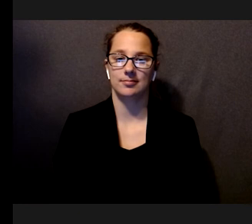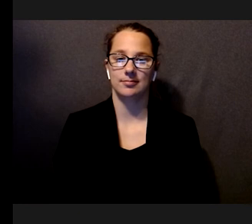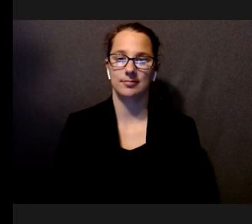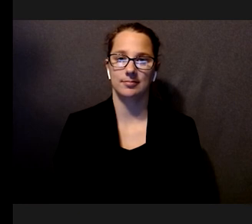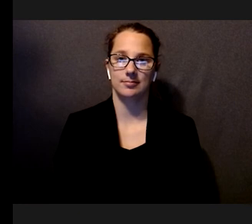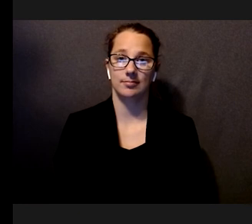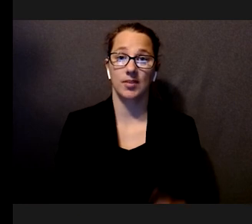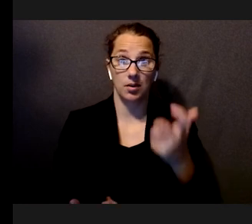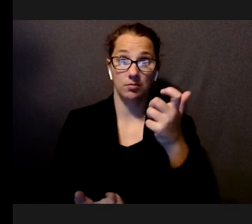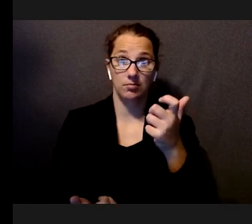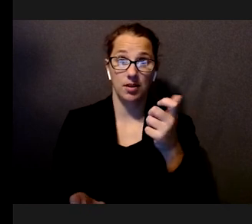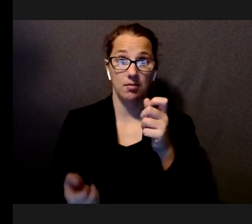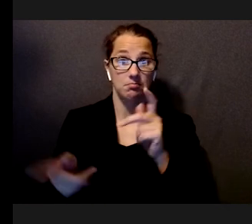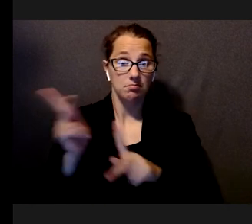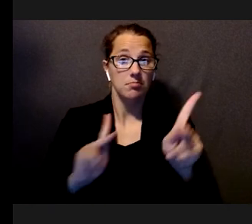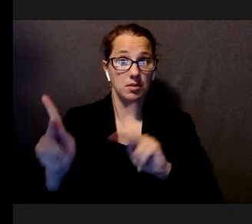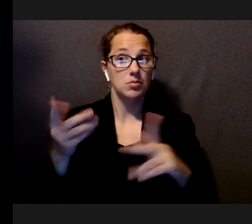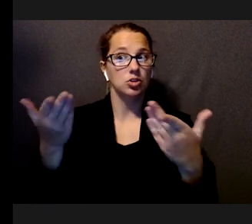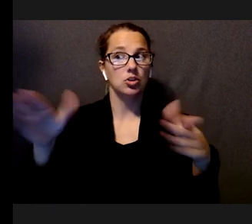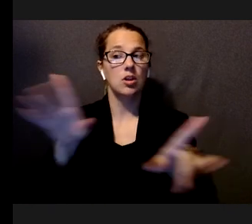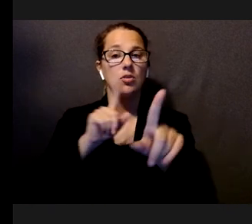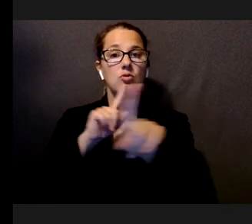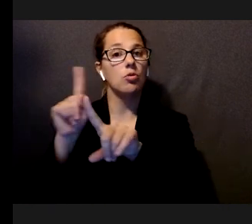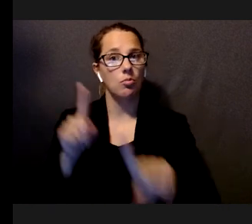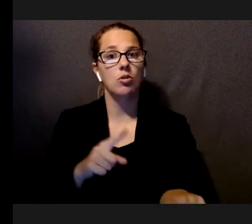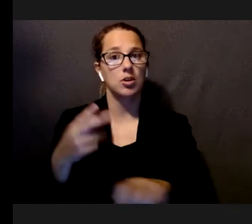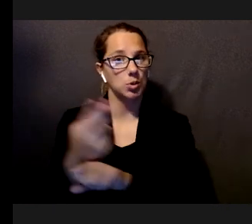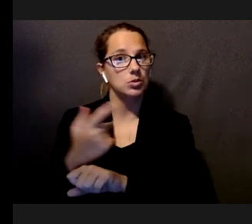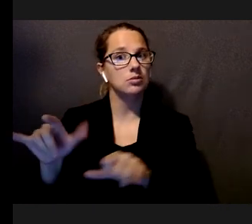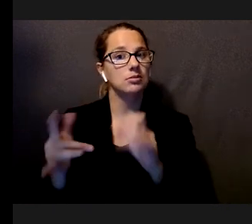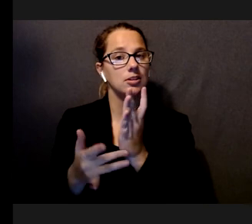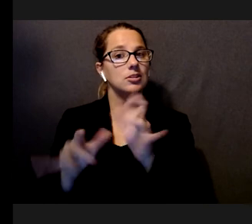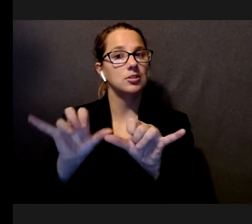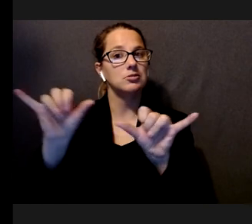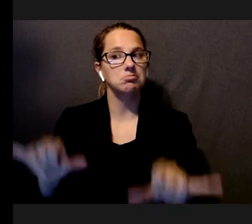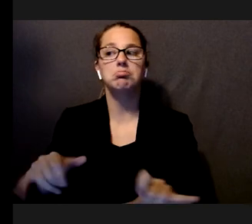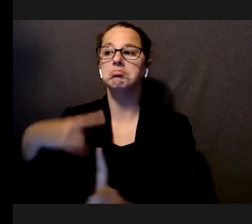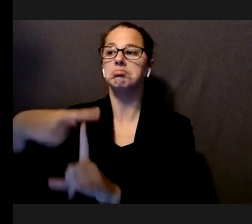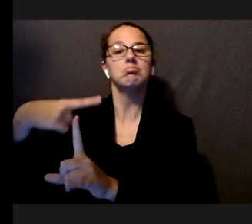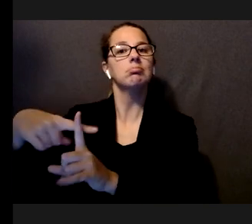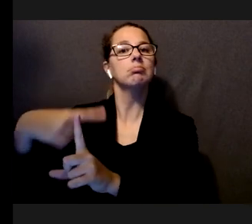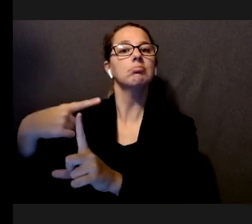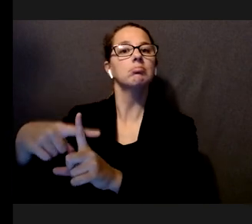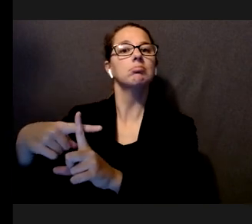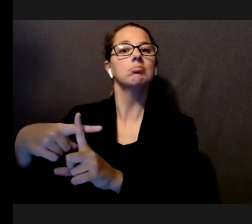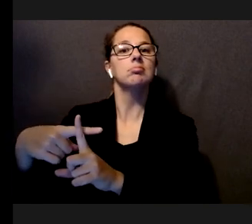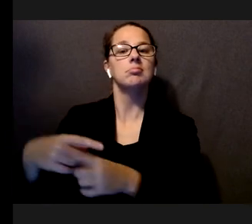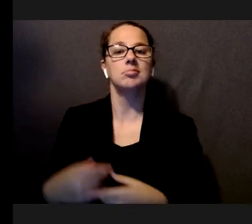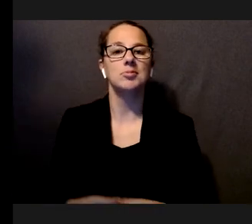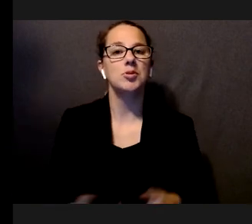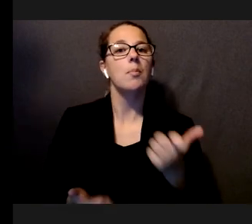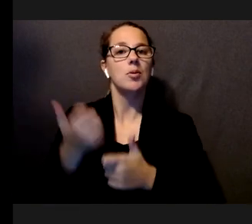experience that people reported after experiencing the system was positive. So, overall, we had